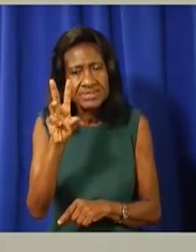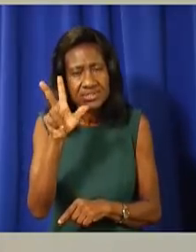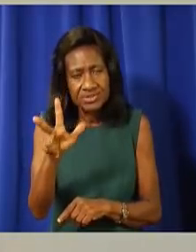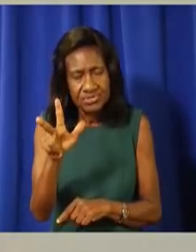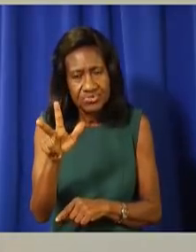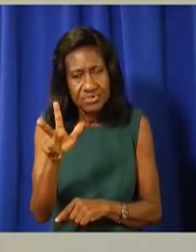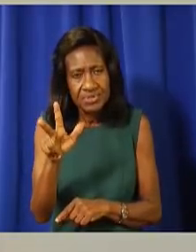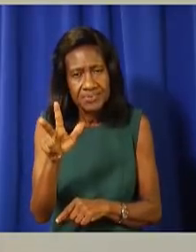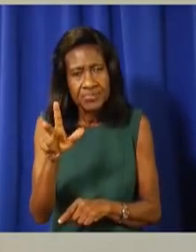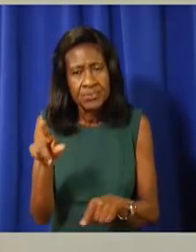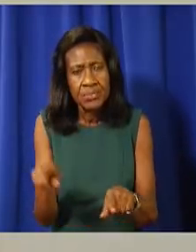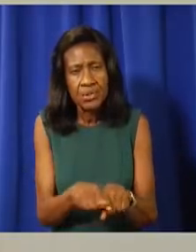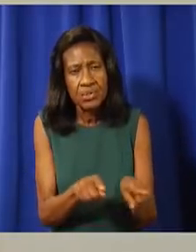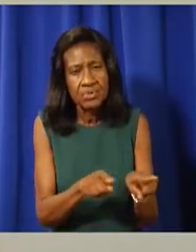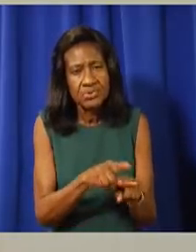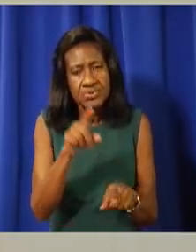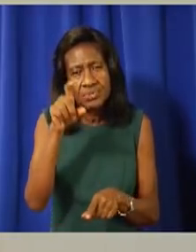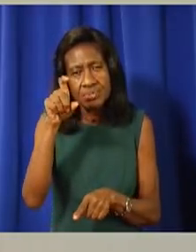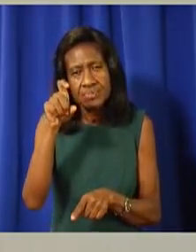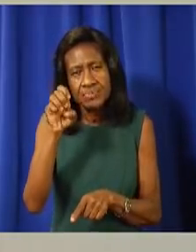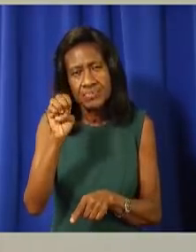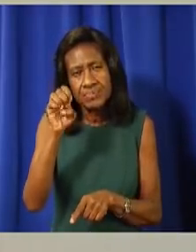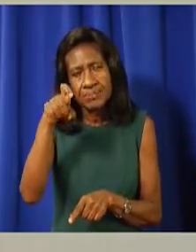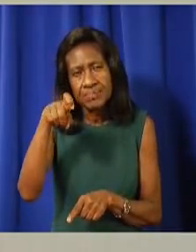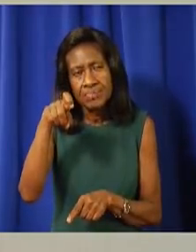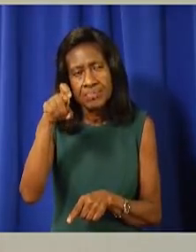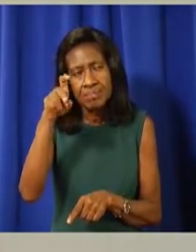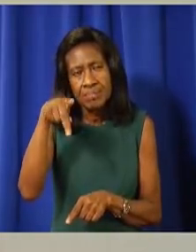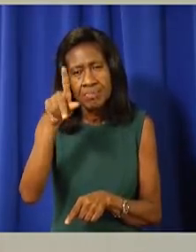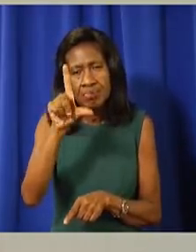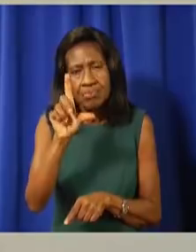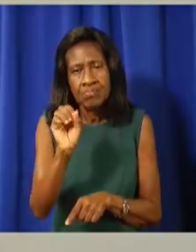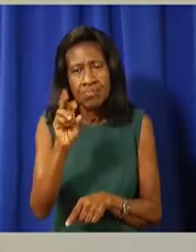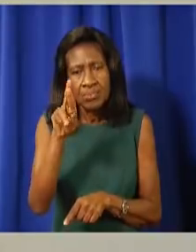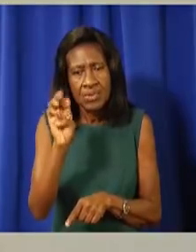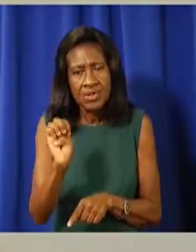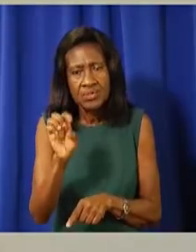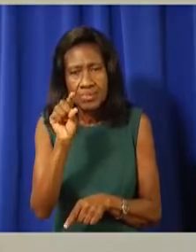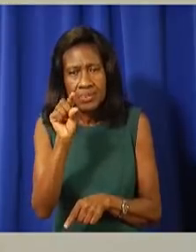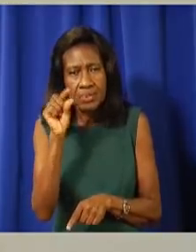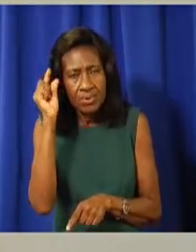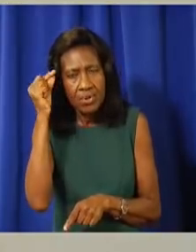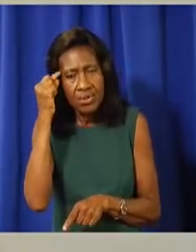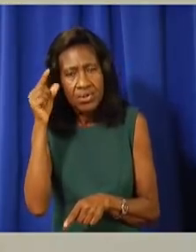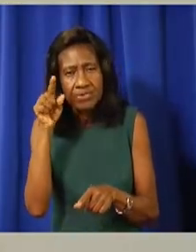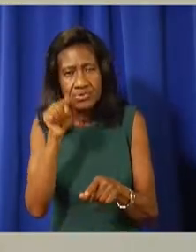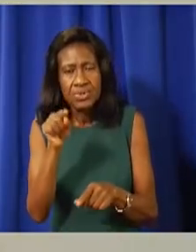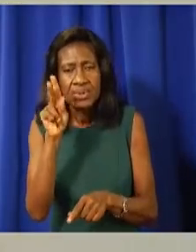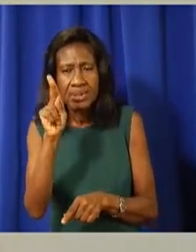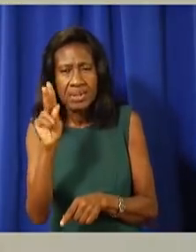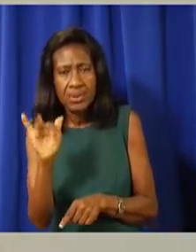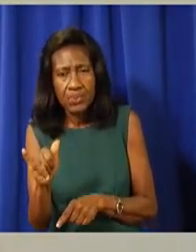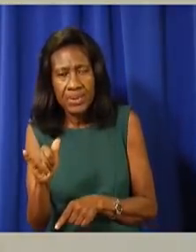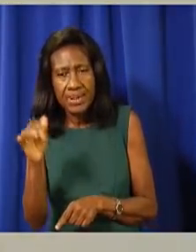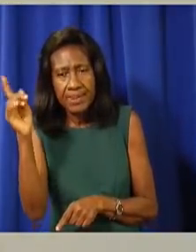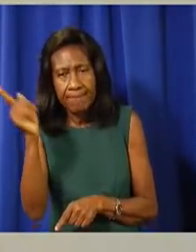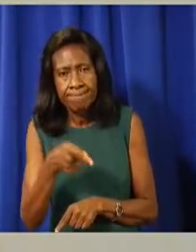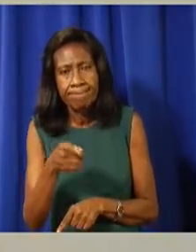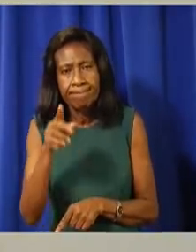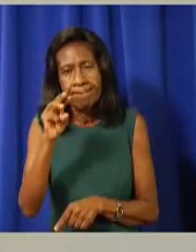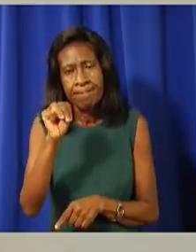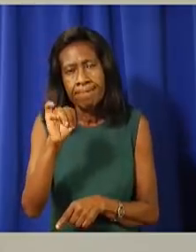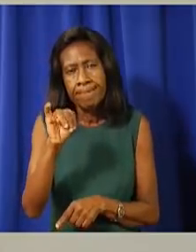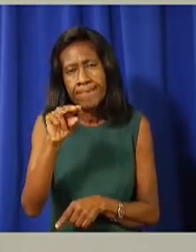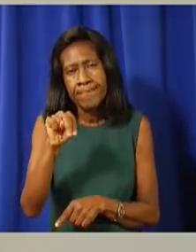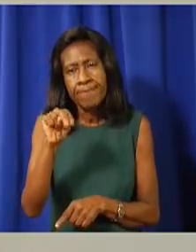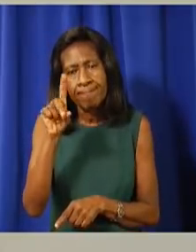exploregov.ky backslash mind. We are all very fortunate to live in